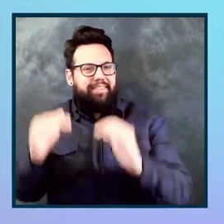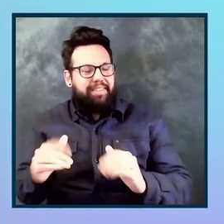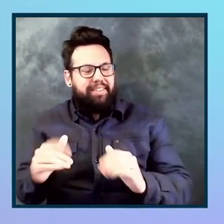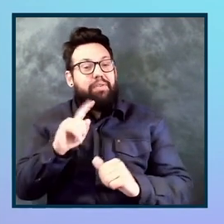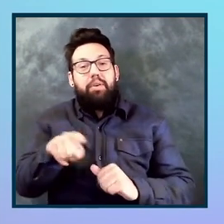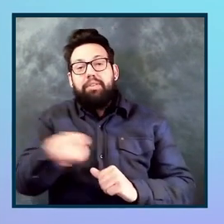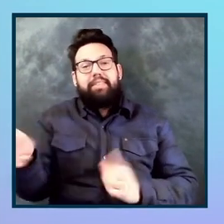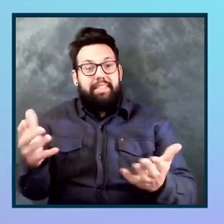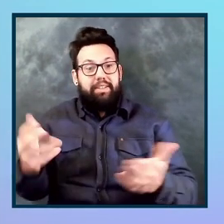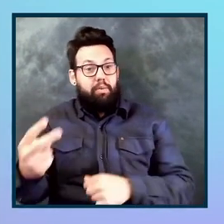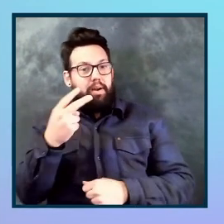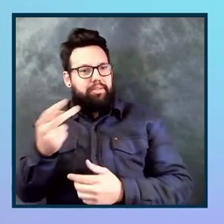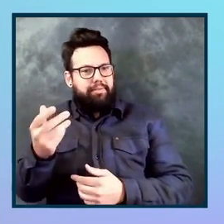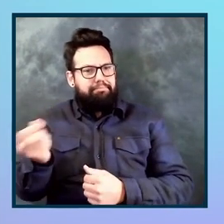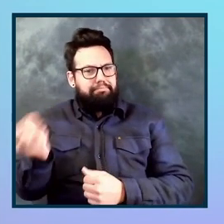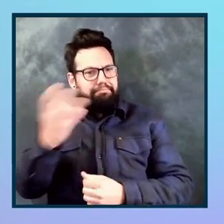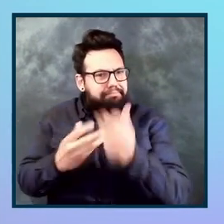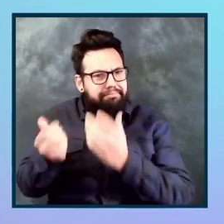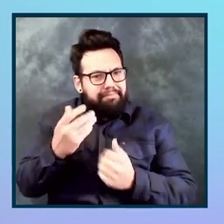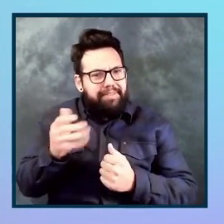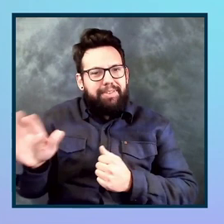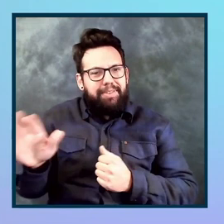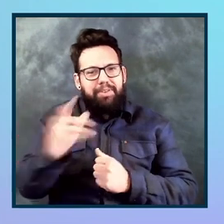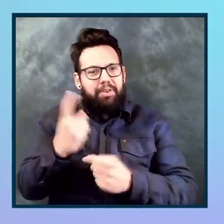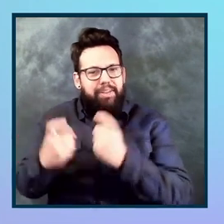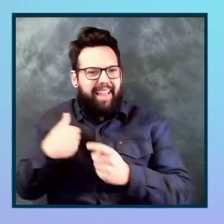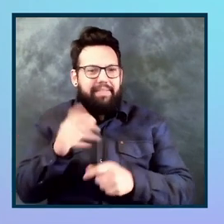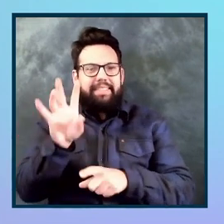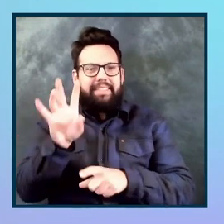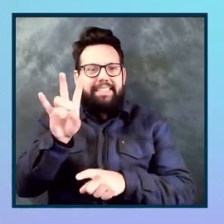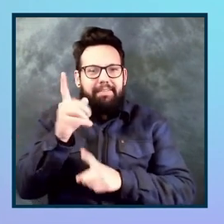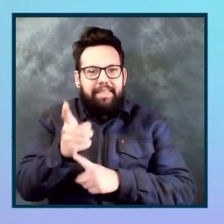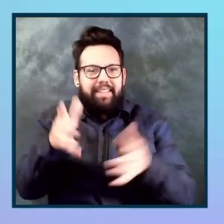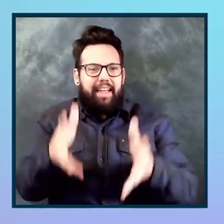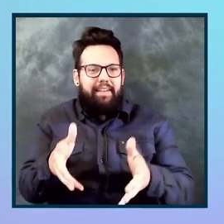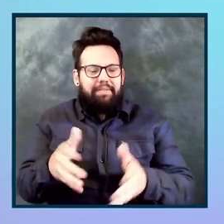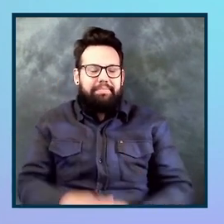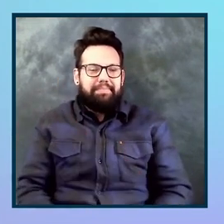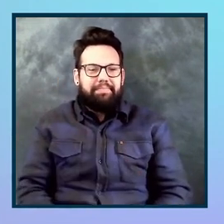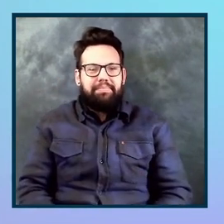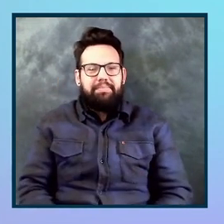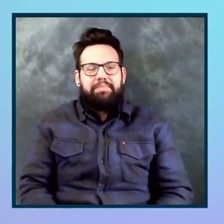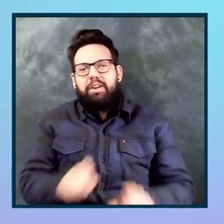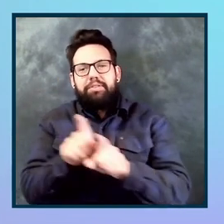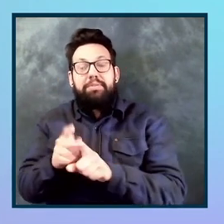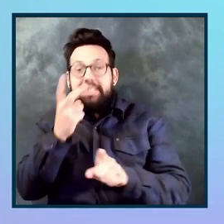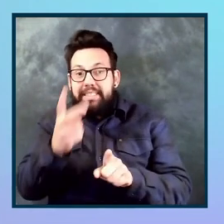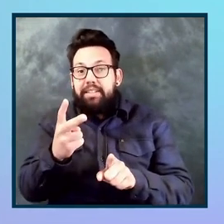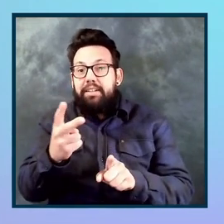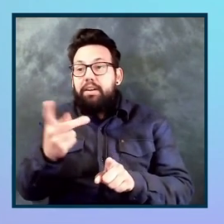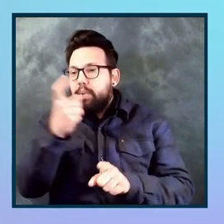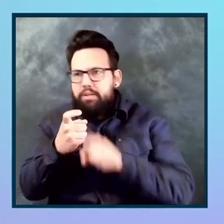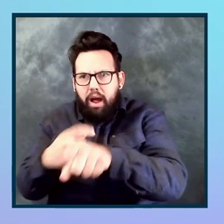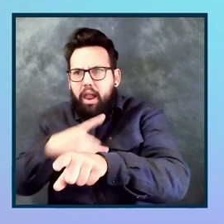add any questions that you have. We'll get through as many as we can in the next seven minutes. Um, there's also an upvote feature. So upvote the questions that you want to hear